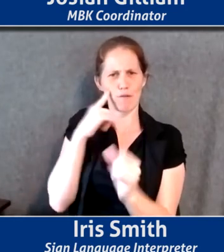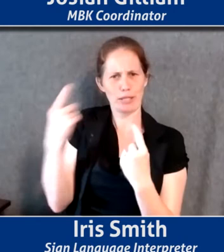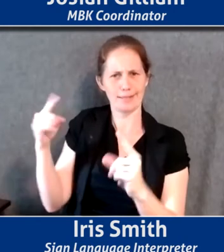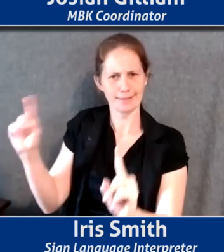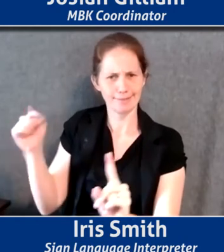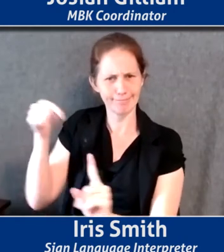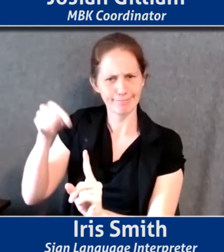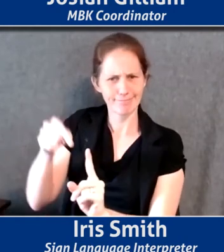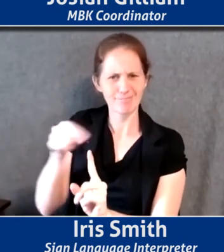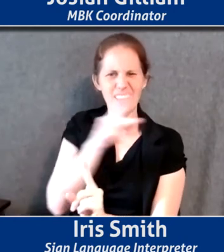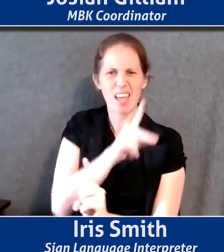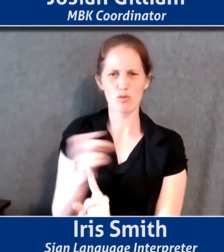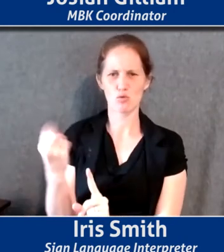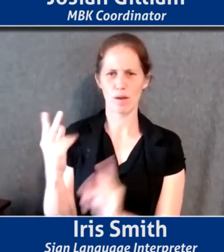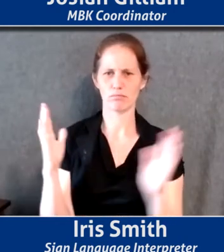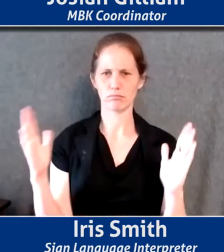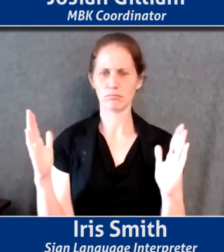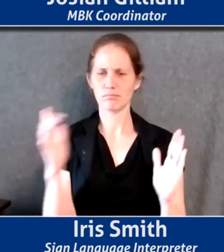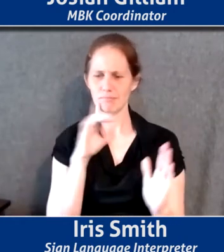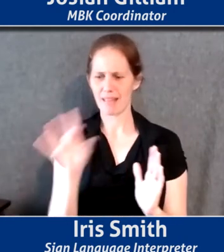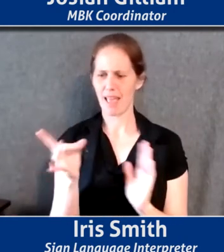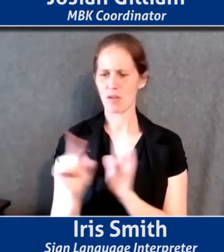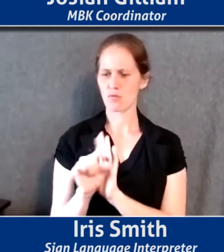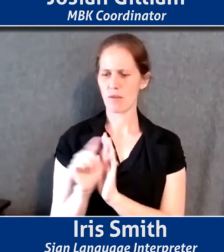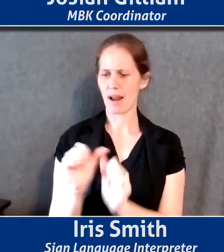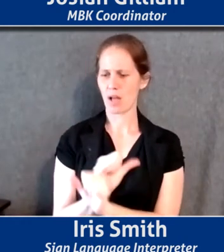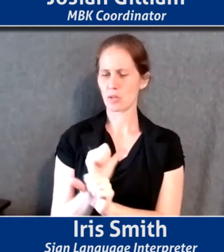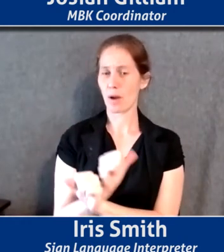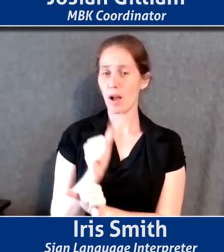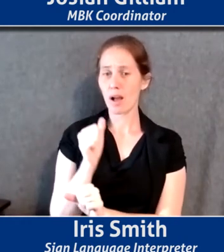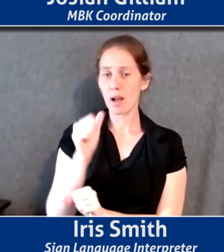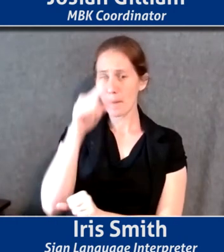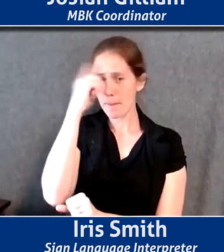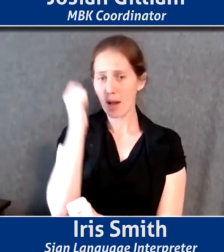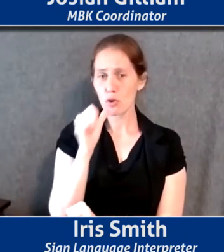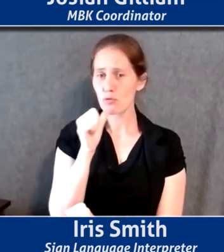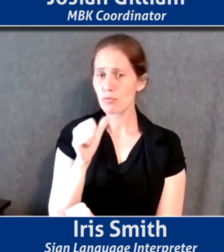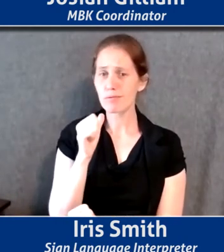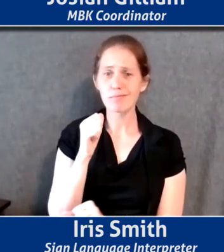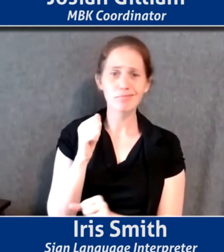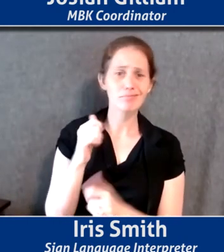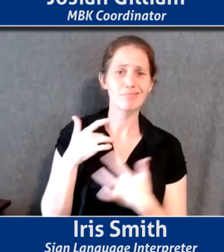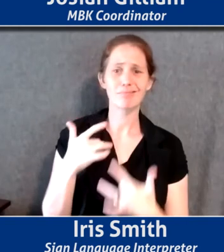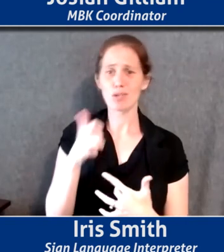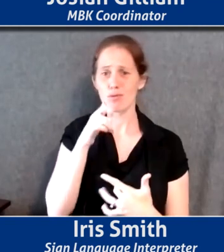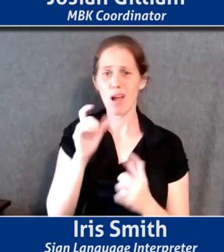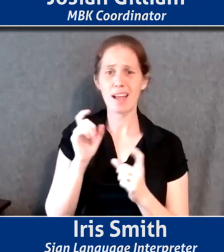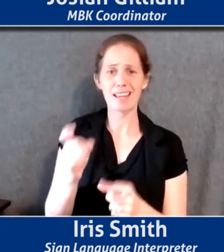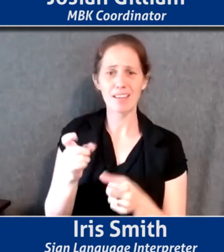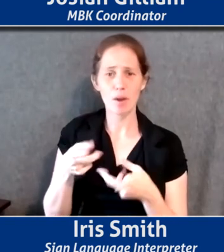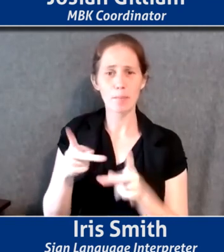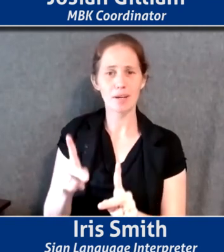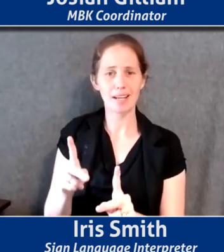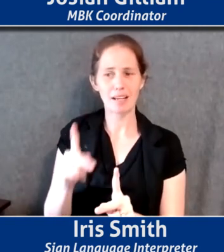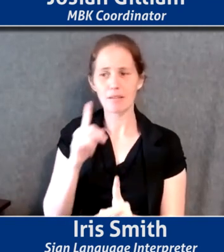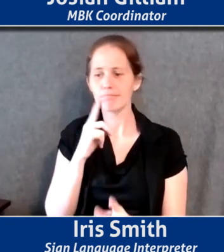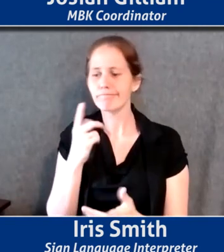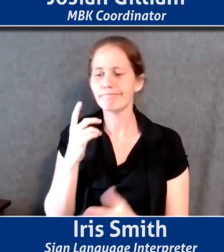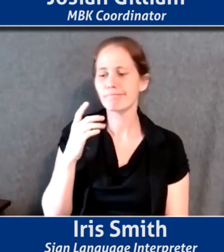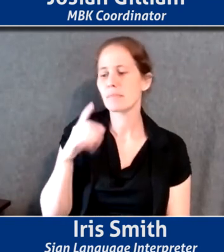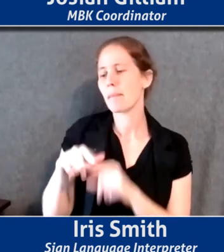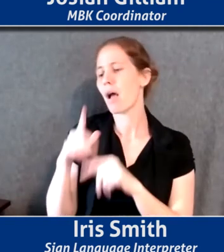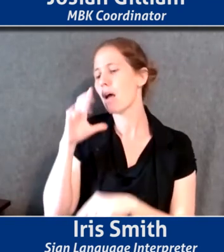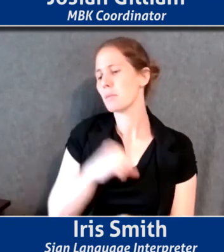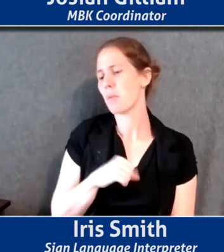K through 12. Um, they are not, not often given the opportunity based on implicit bias, assumptions, girls in